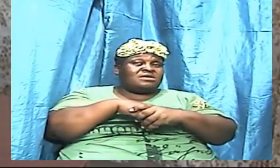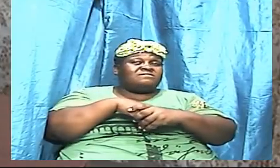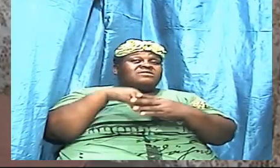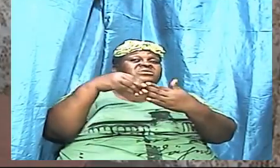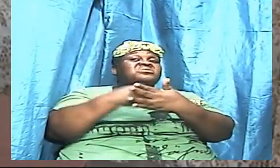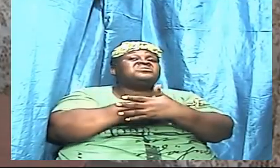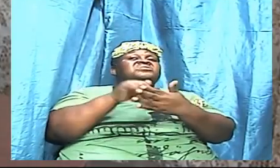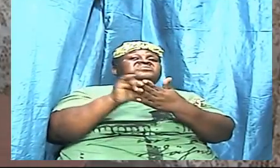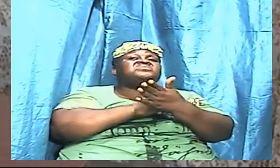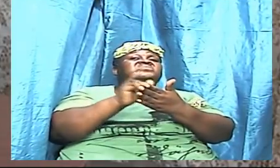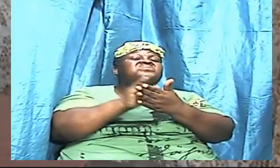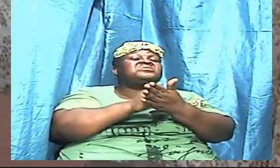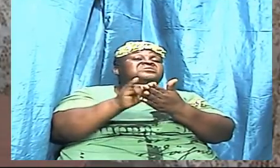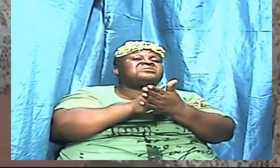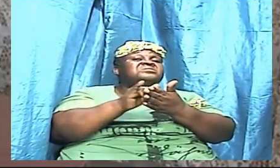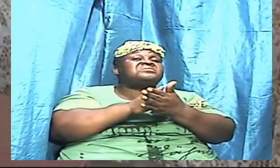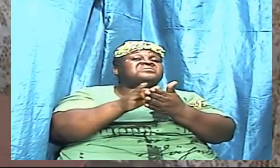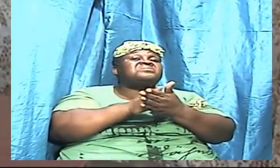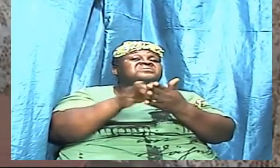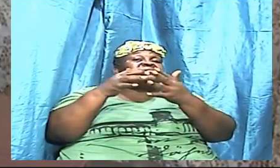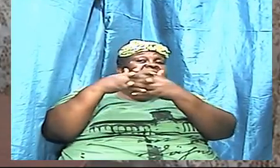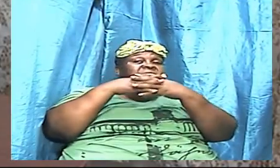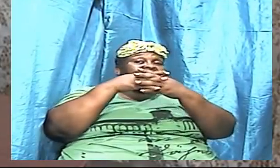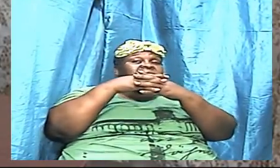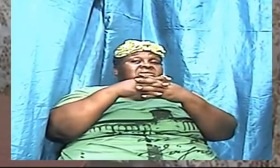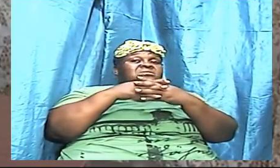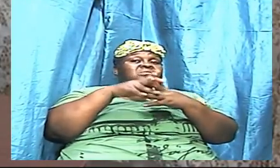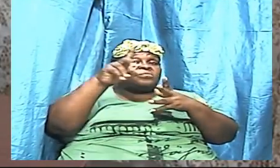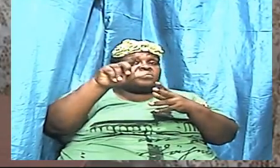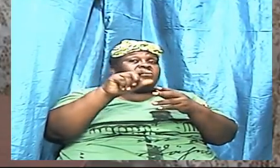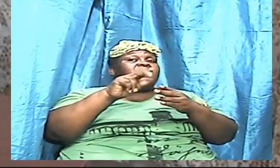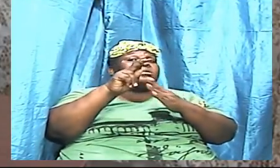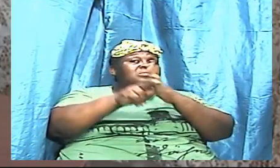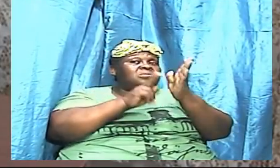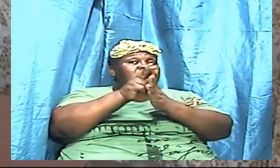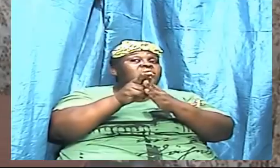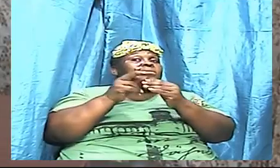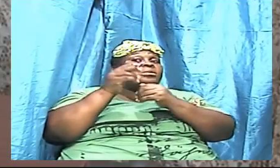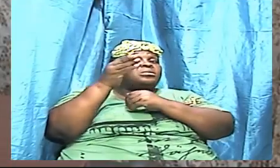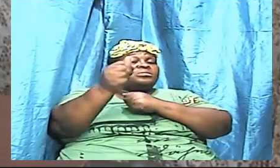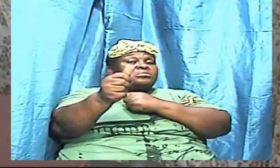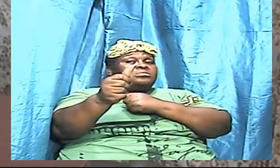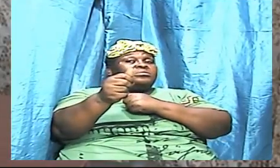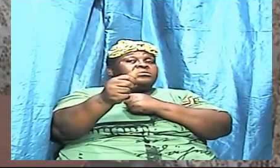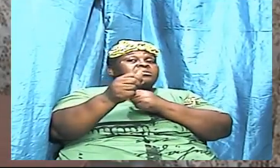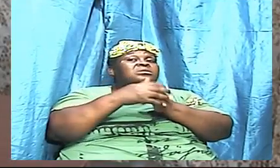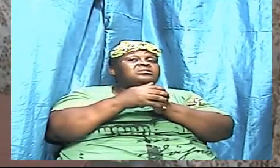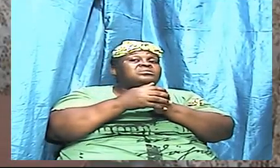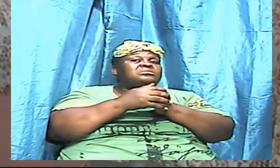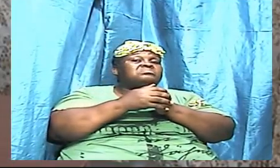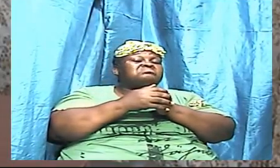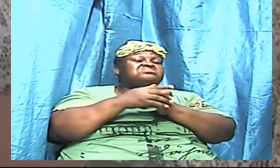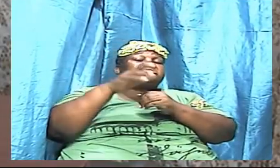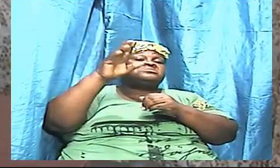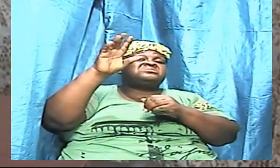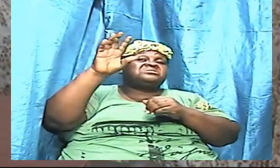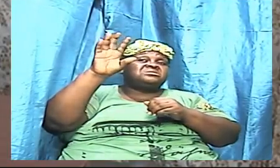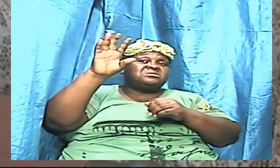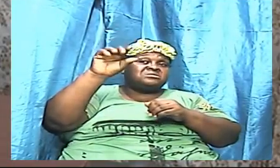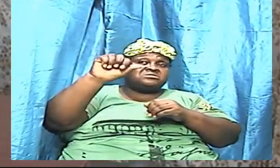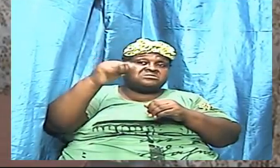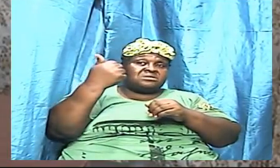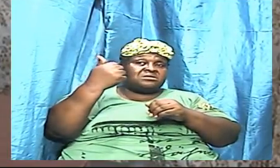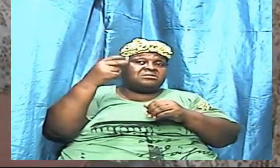at this point New York might be an hour ahead of us just now it will be 1030 in New